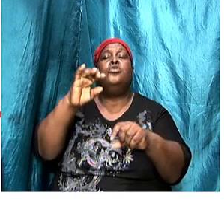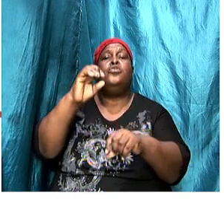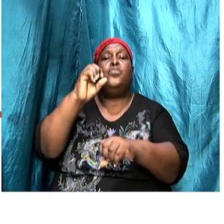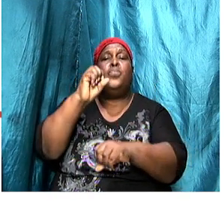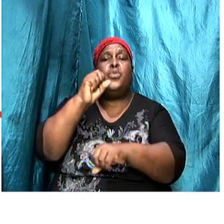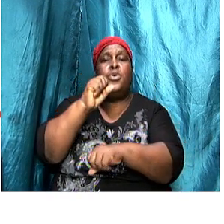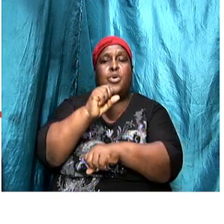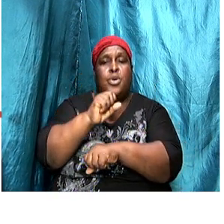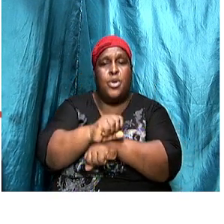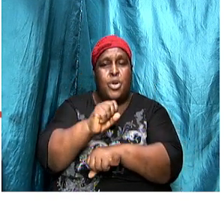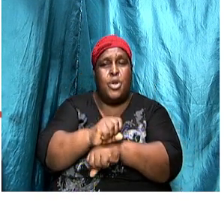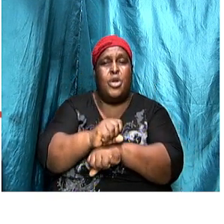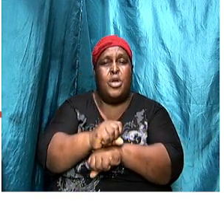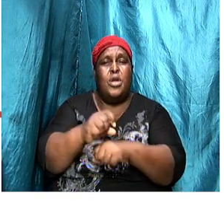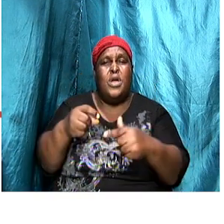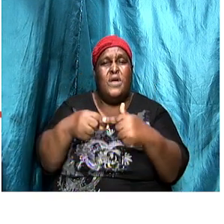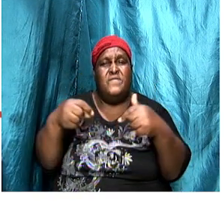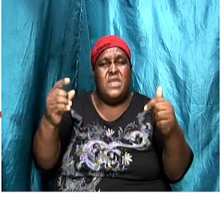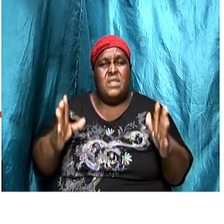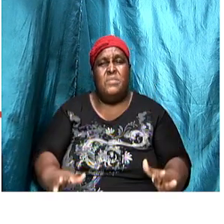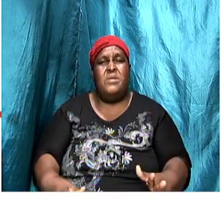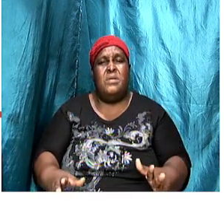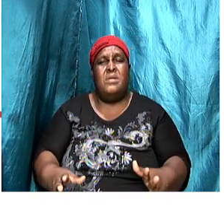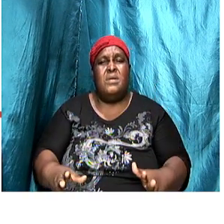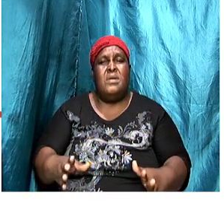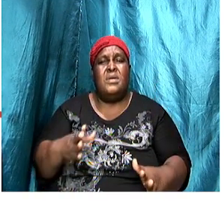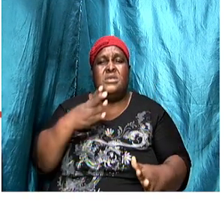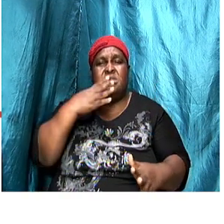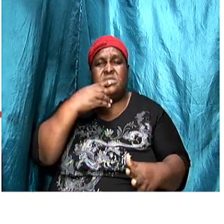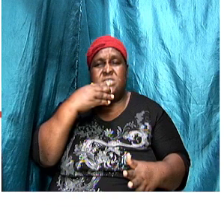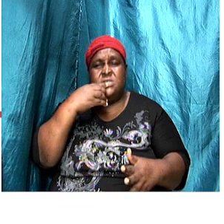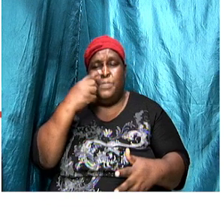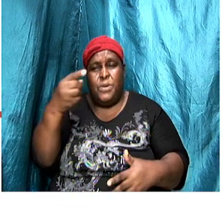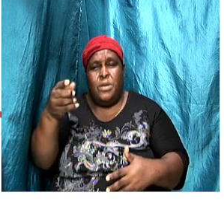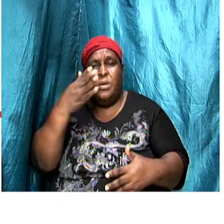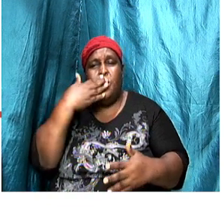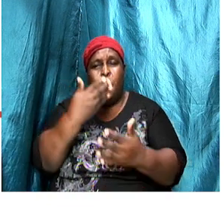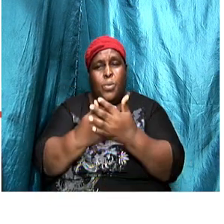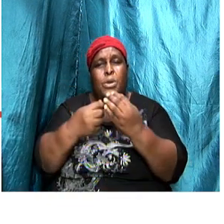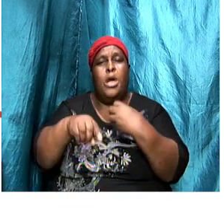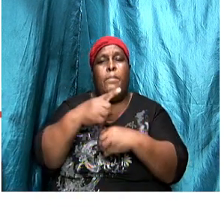and he commended them for resisting those things in the church